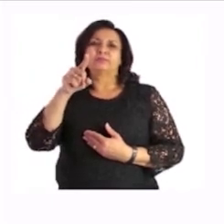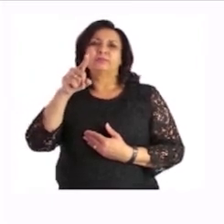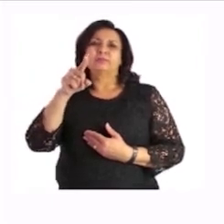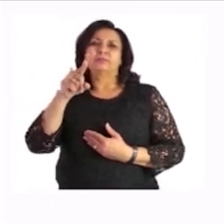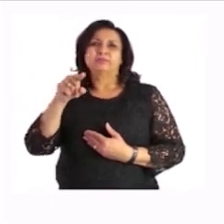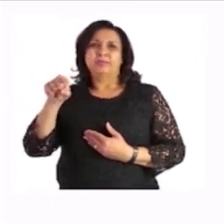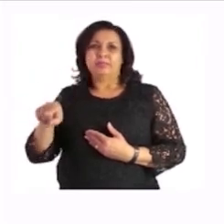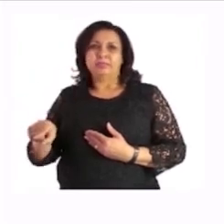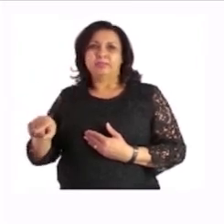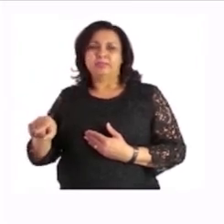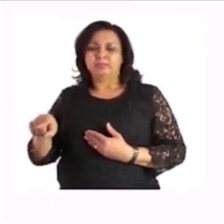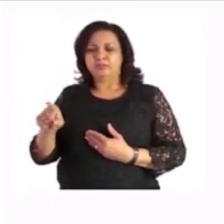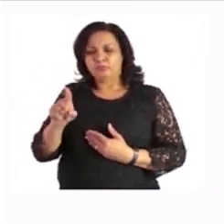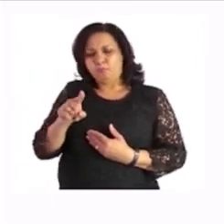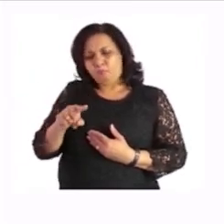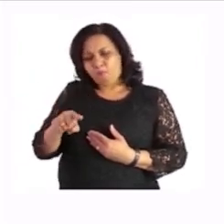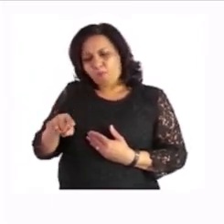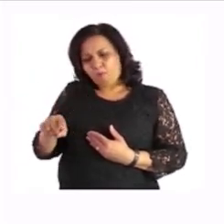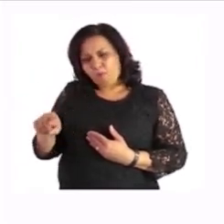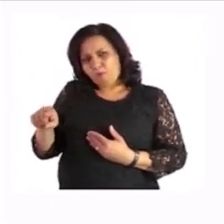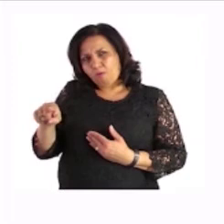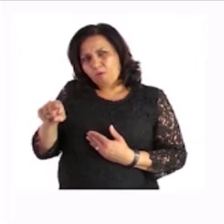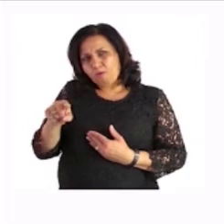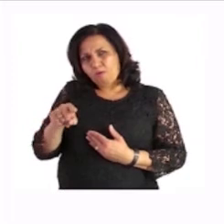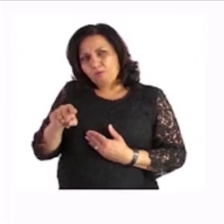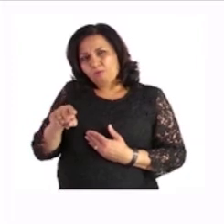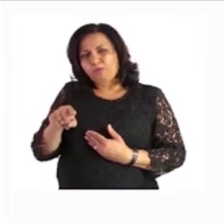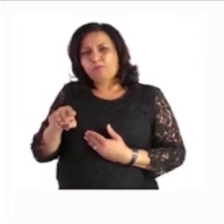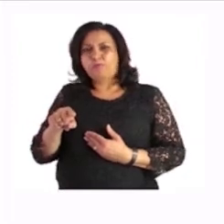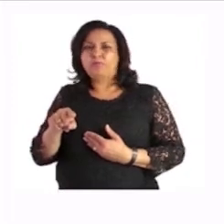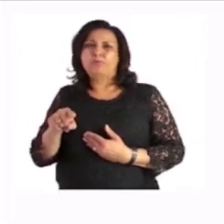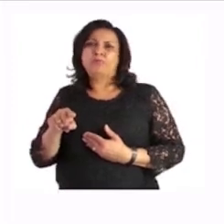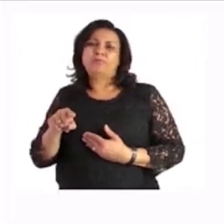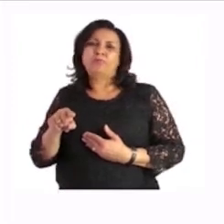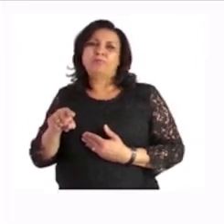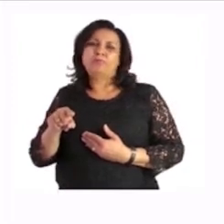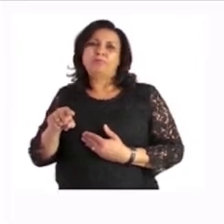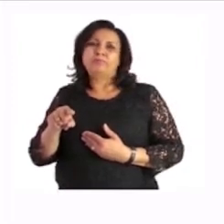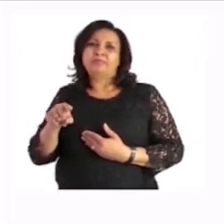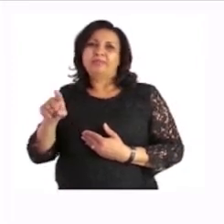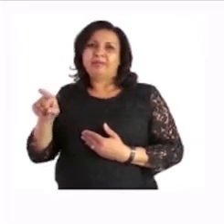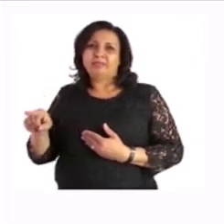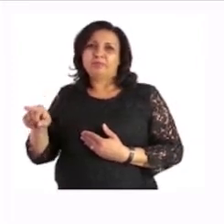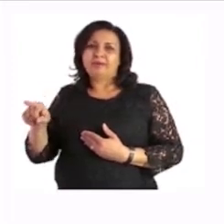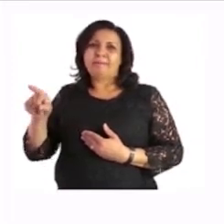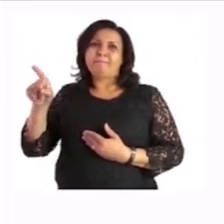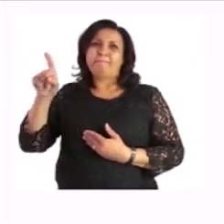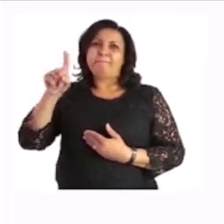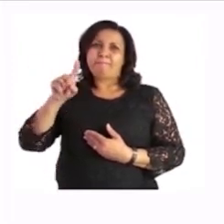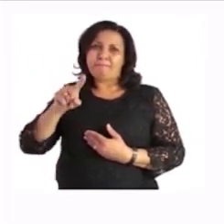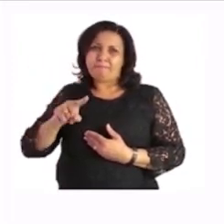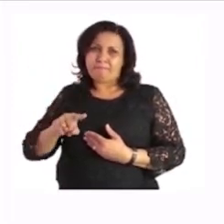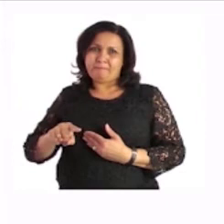to it we can see a small circle also round. The next one you're going to